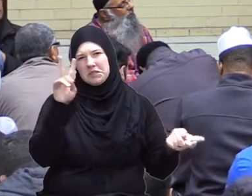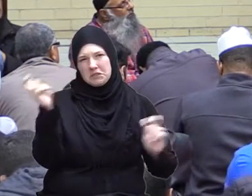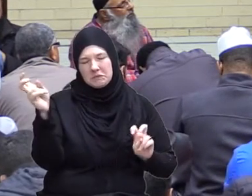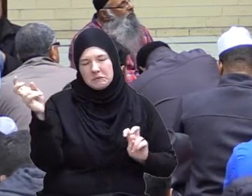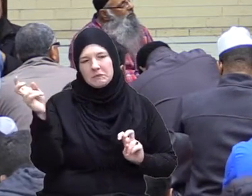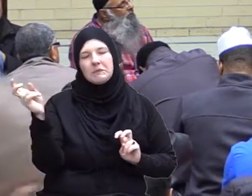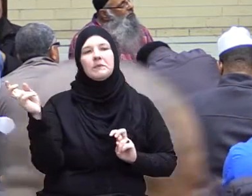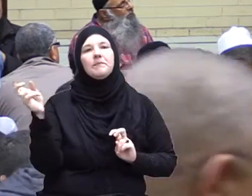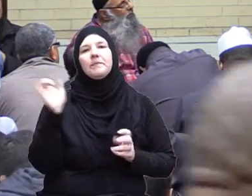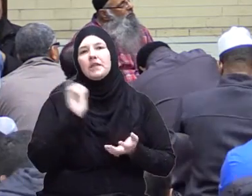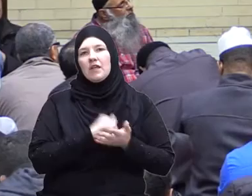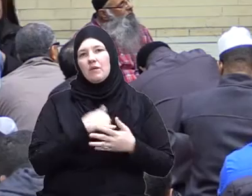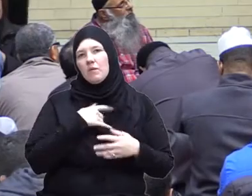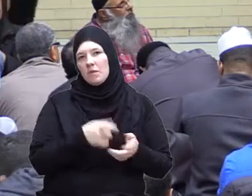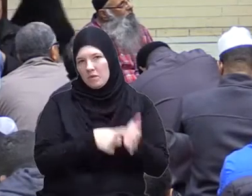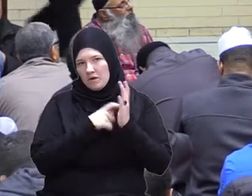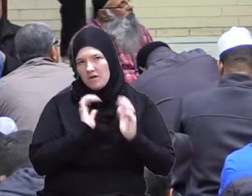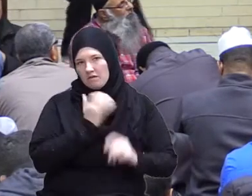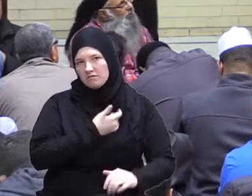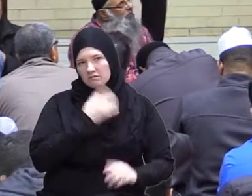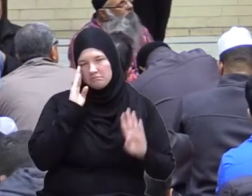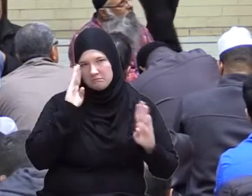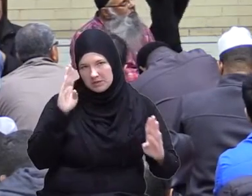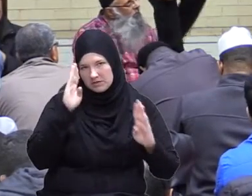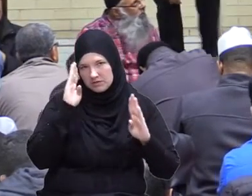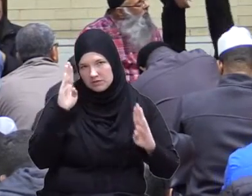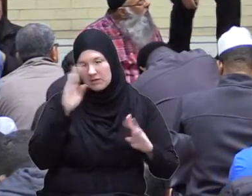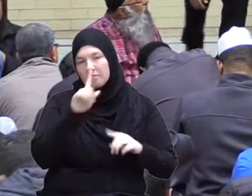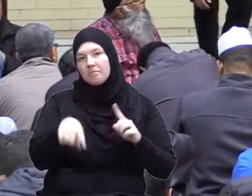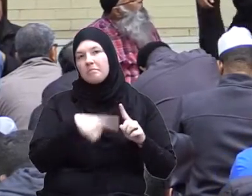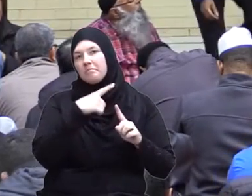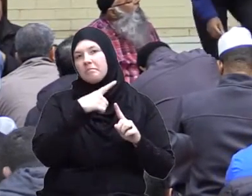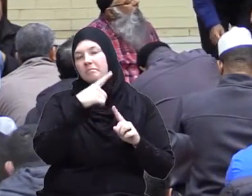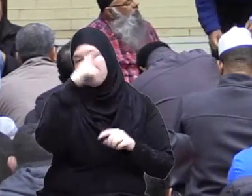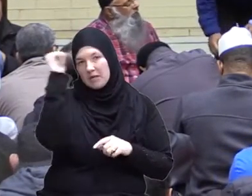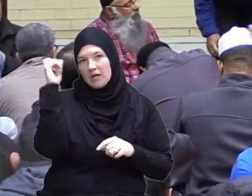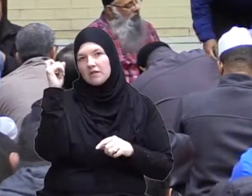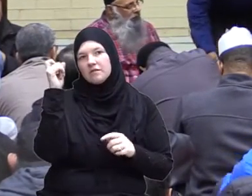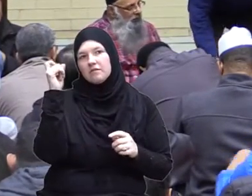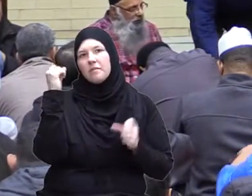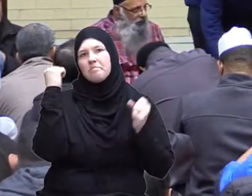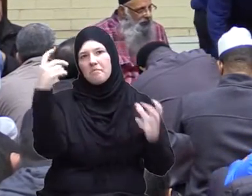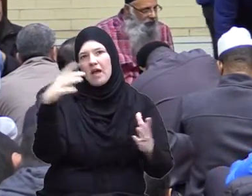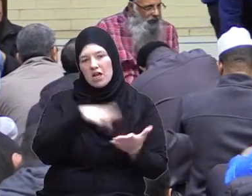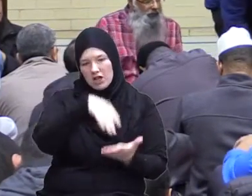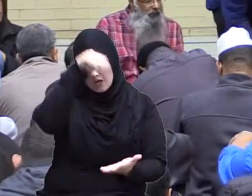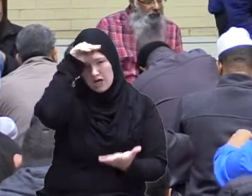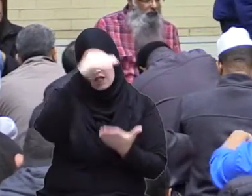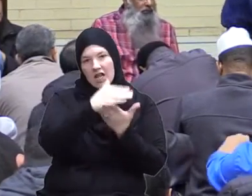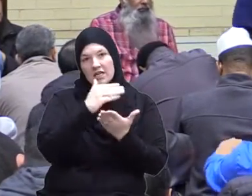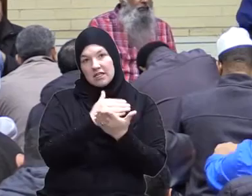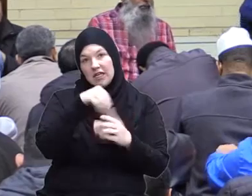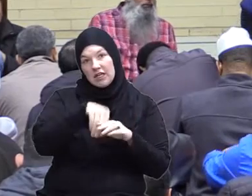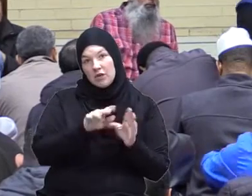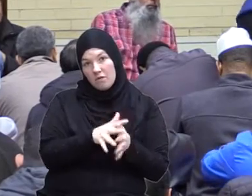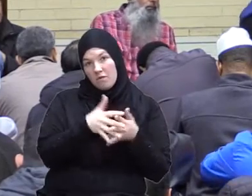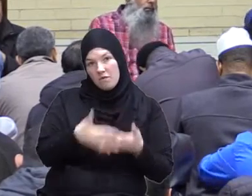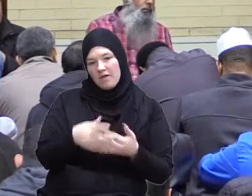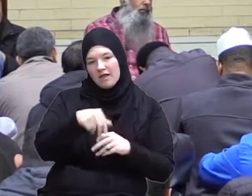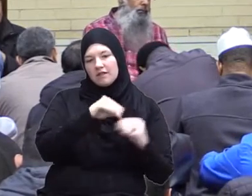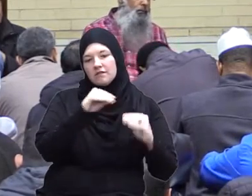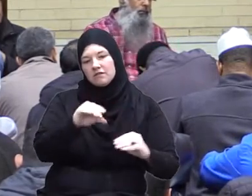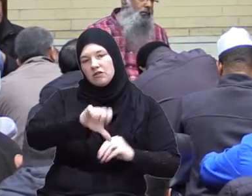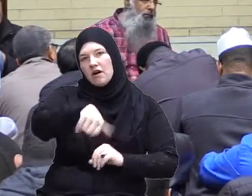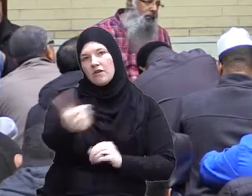us to pay attention because of the quality of lessons they mean for us as a community and how